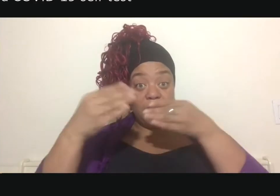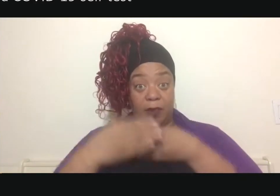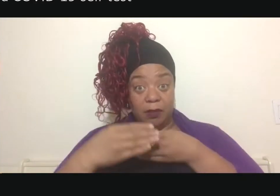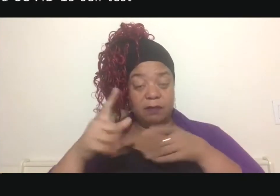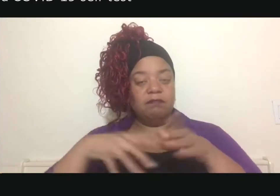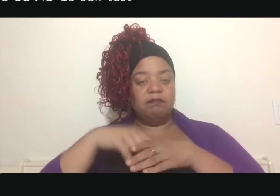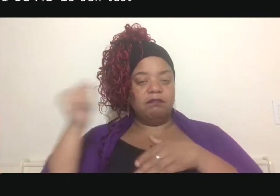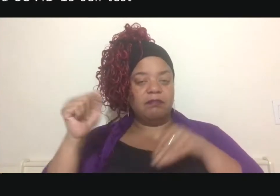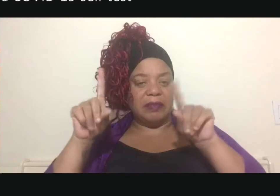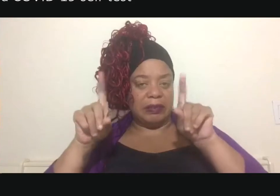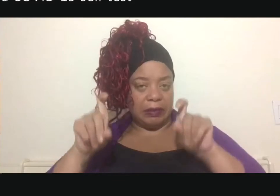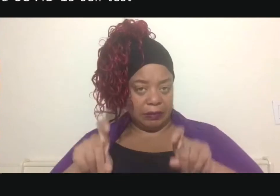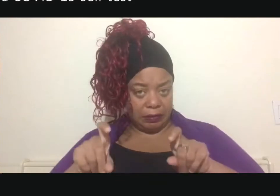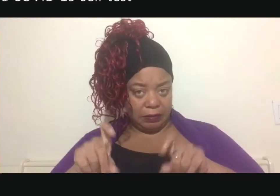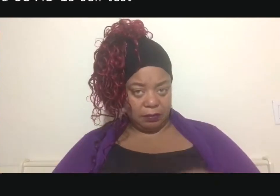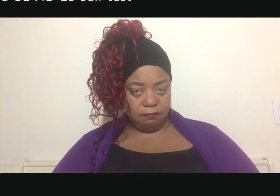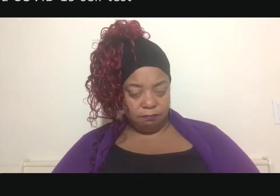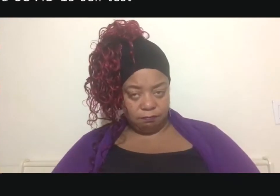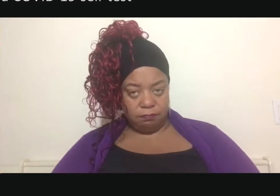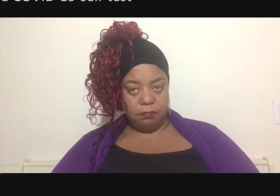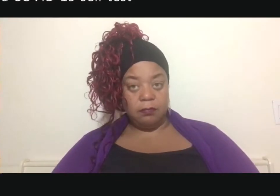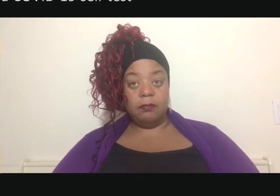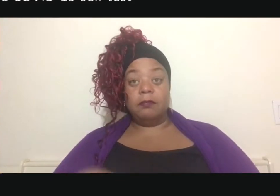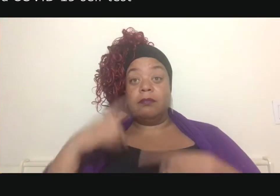Remove the test unit from the package